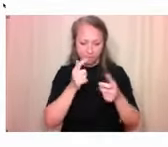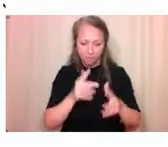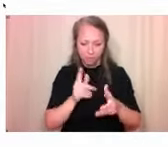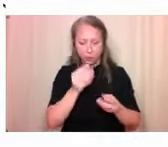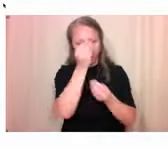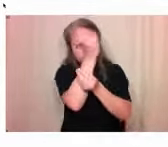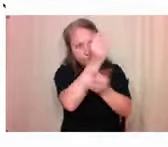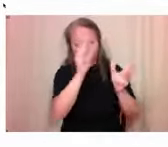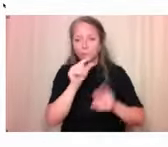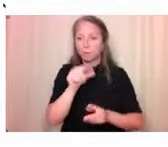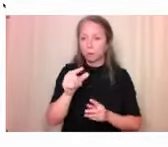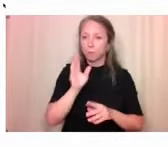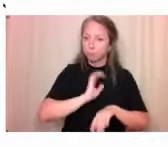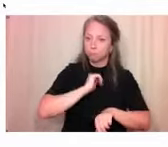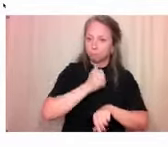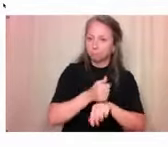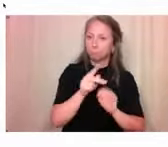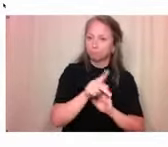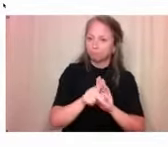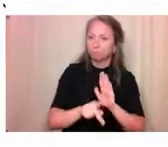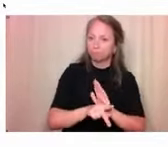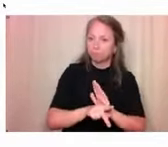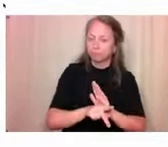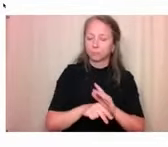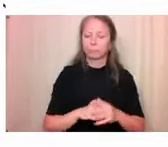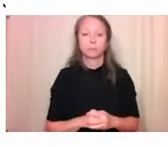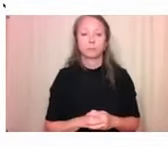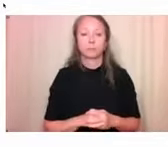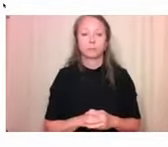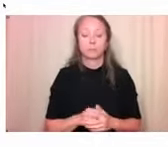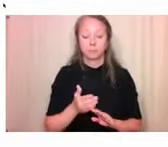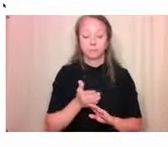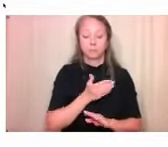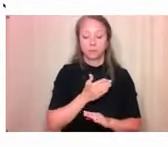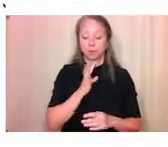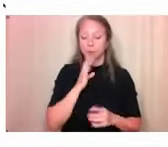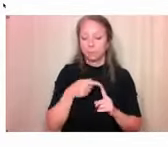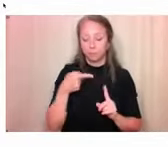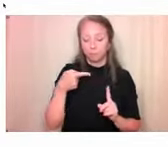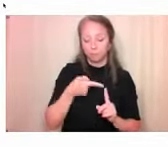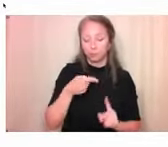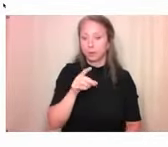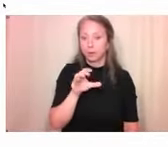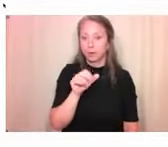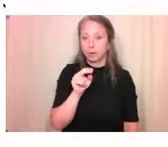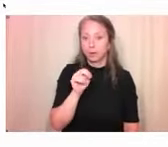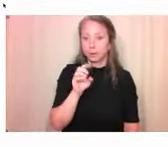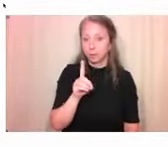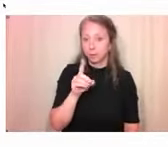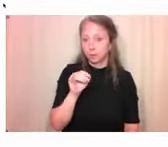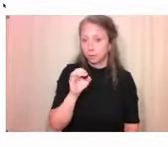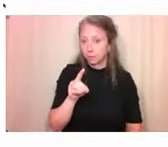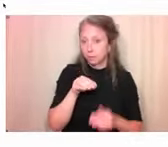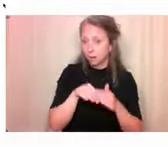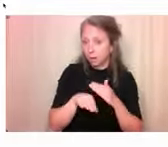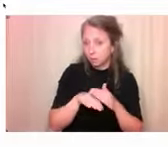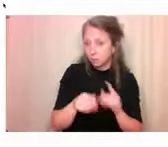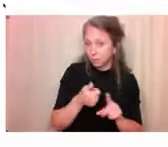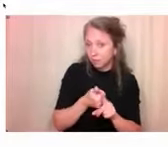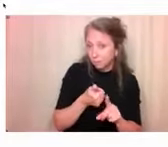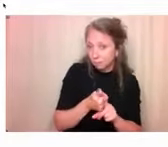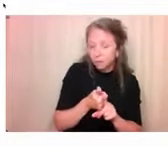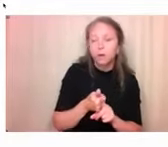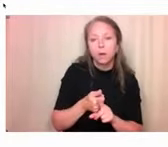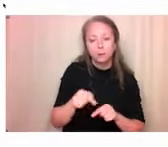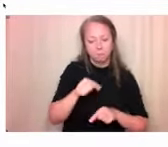So before we get to talking about Canada Access specifically, I want to give you an idea of what kind of work we do at PEACH just by going through a